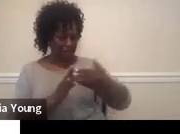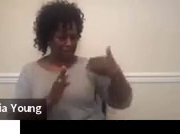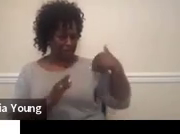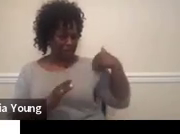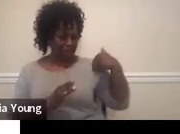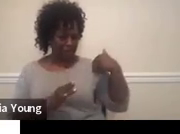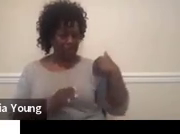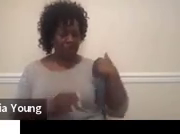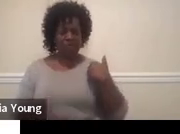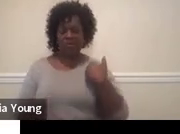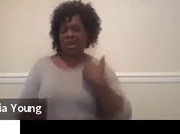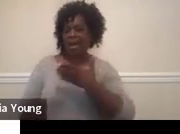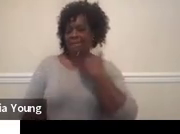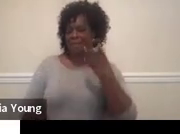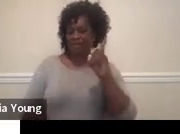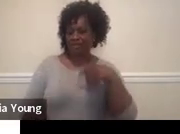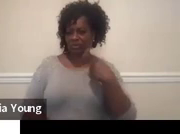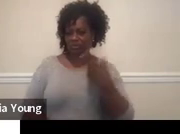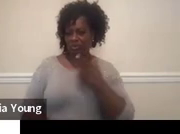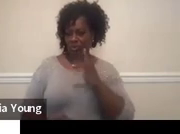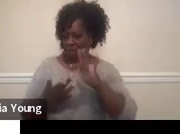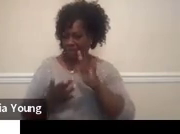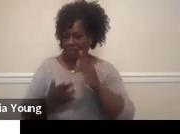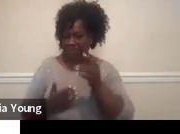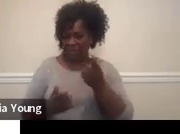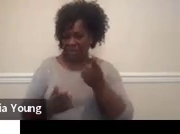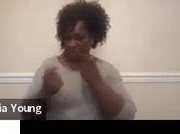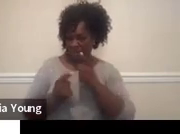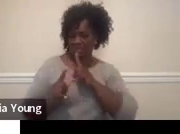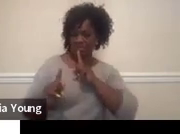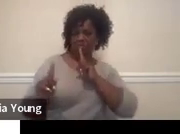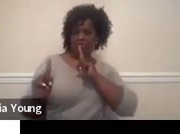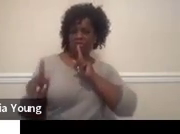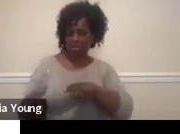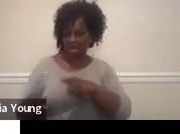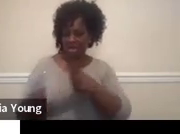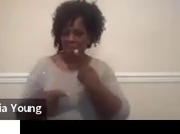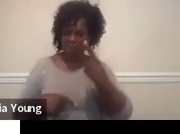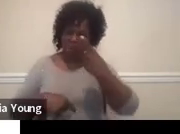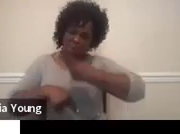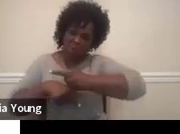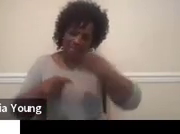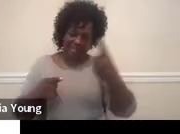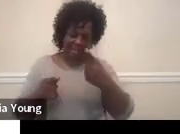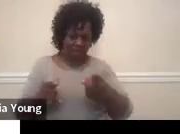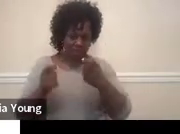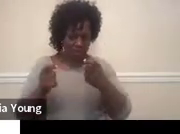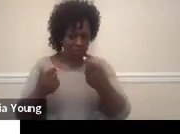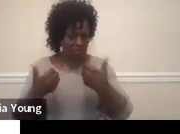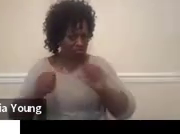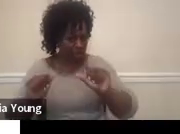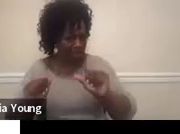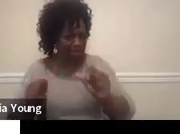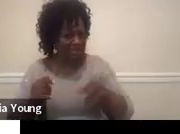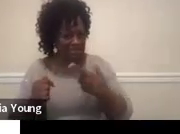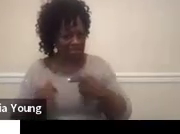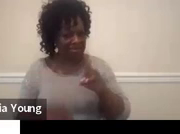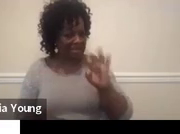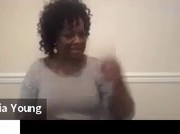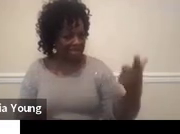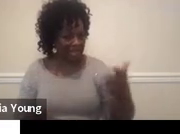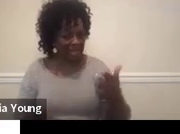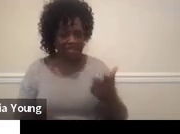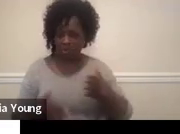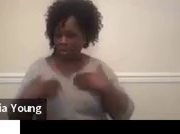We do our best to get back to you within a day or two. Although sometimes there is a lag, um, but we are happy to answer